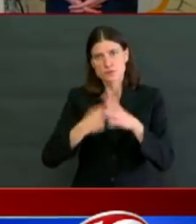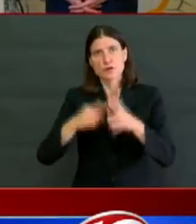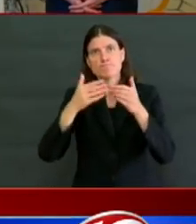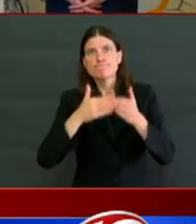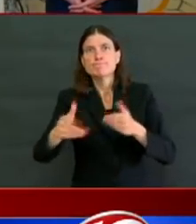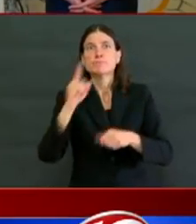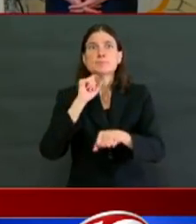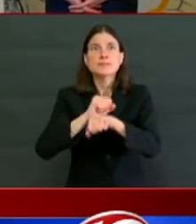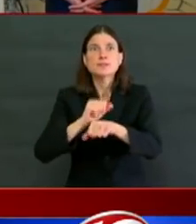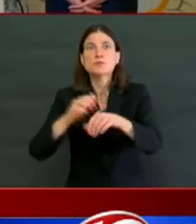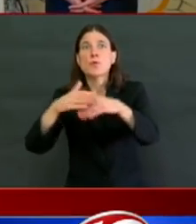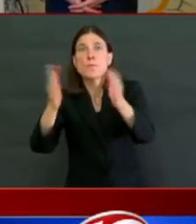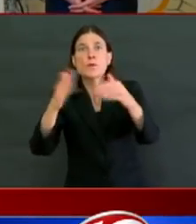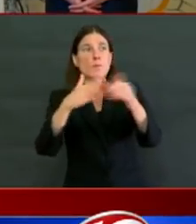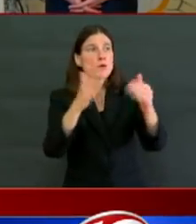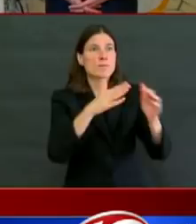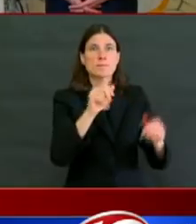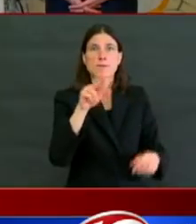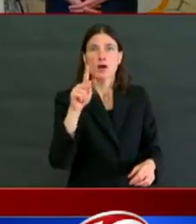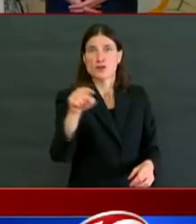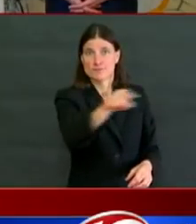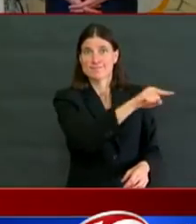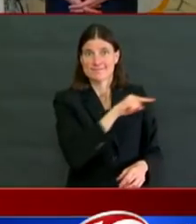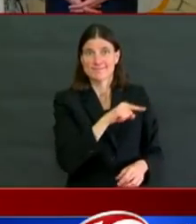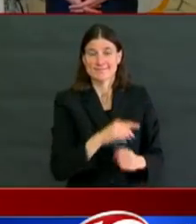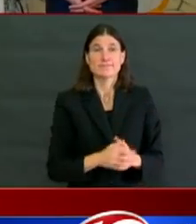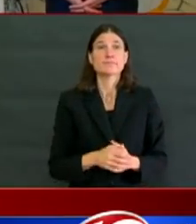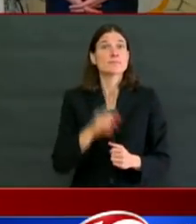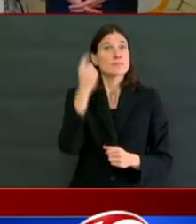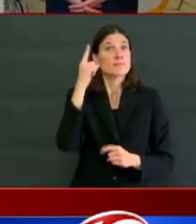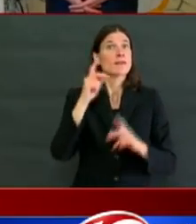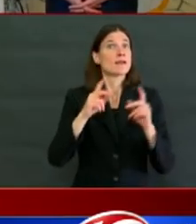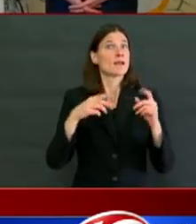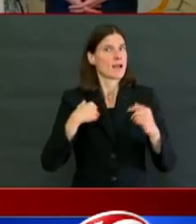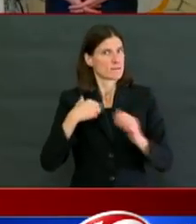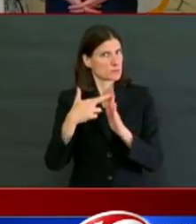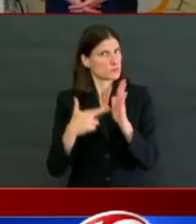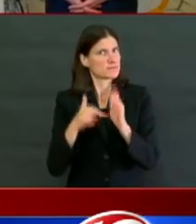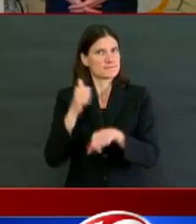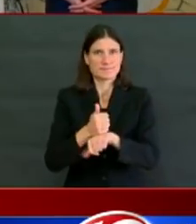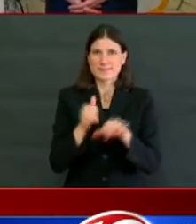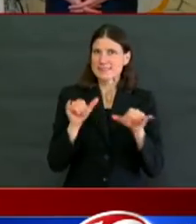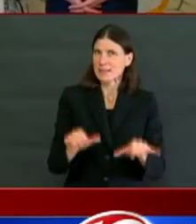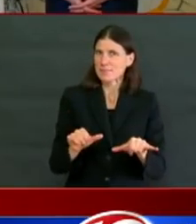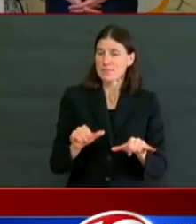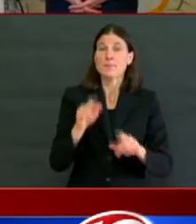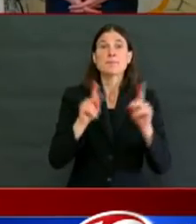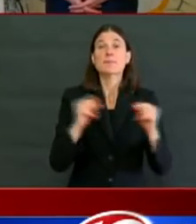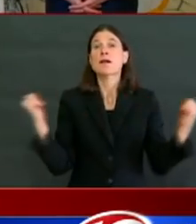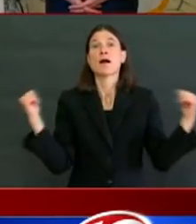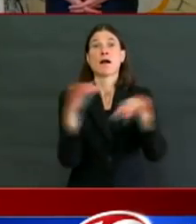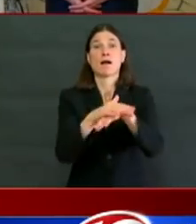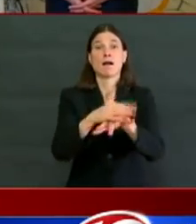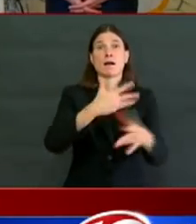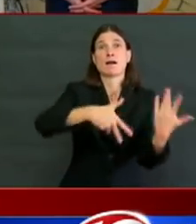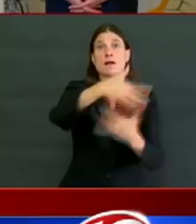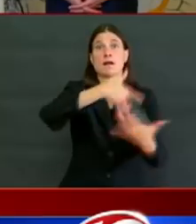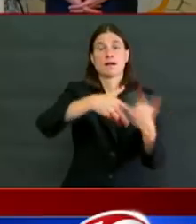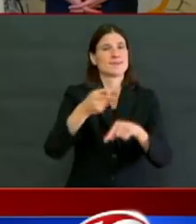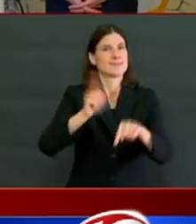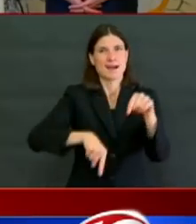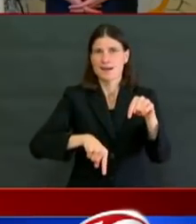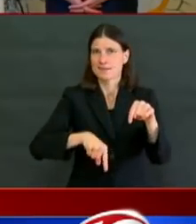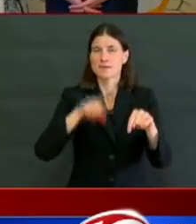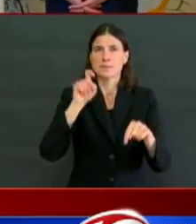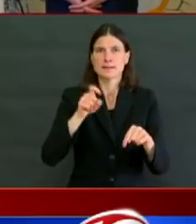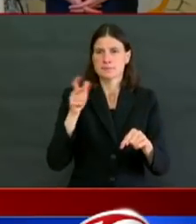to promote social distancing and with increased enforcement enforcement